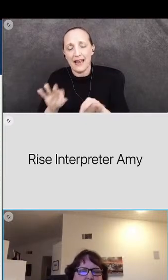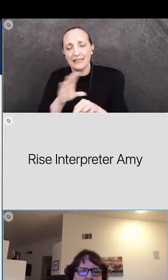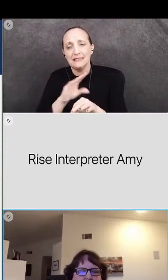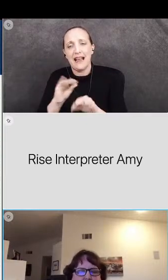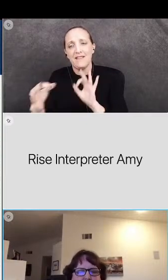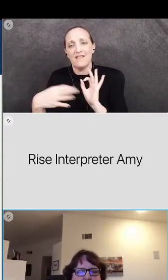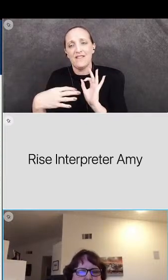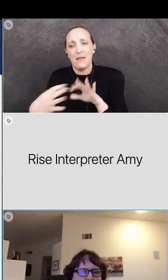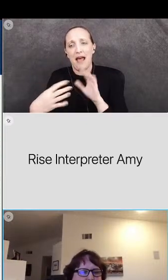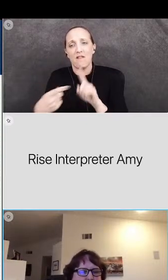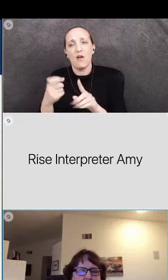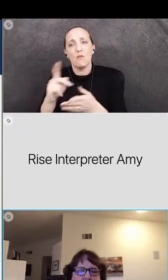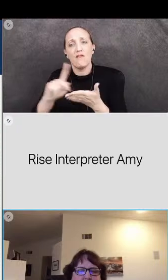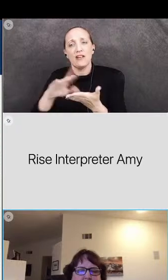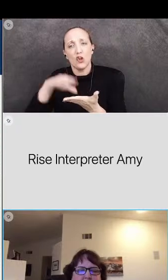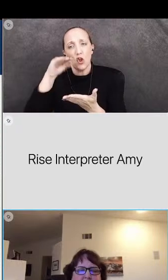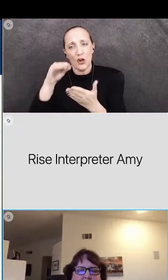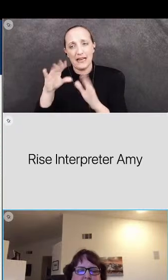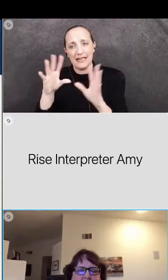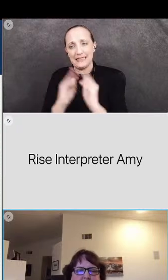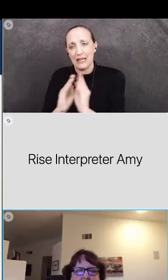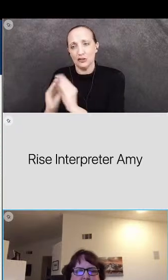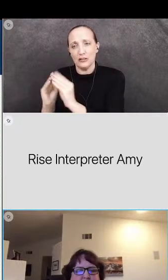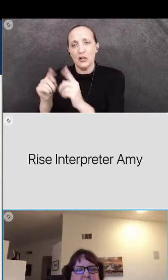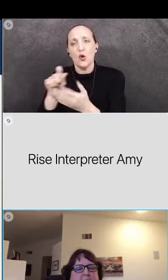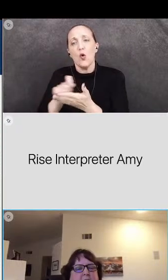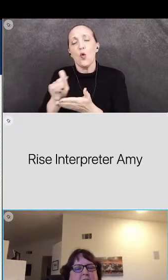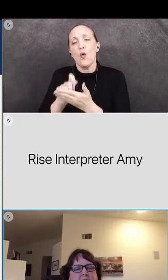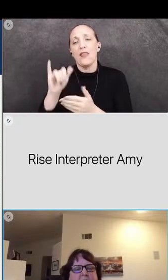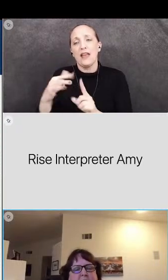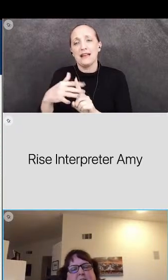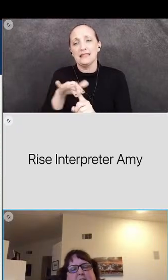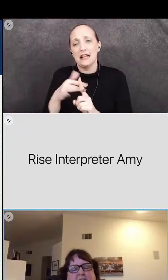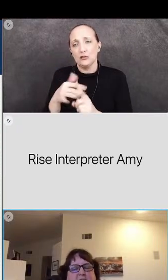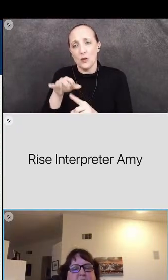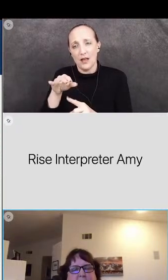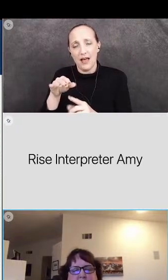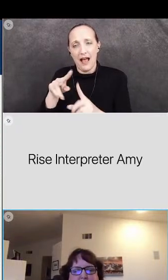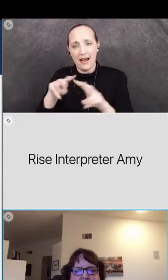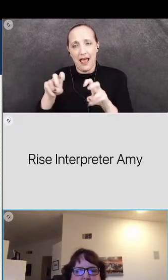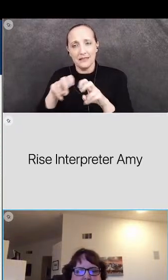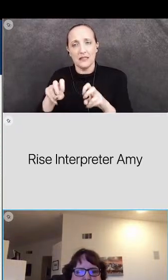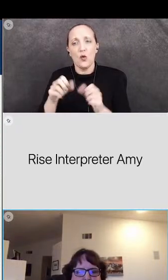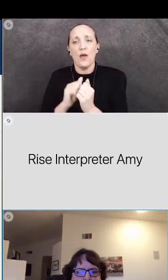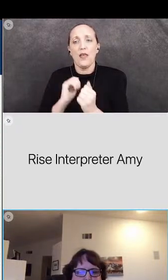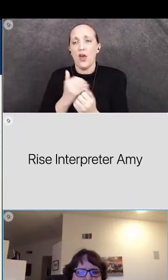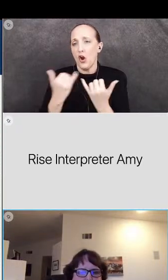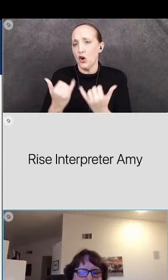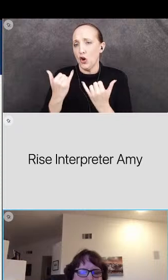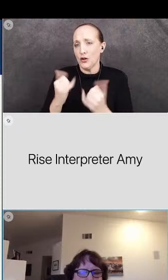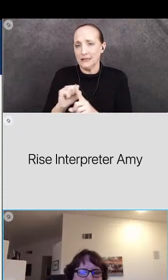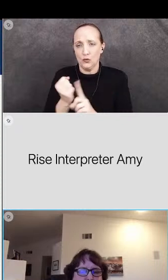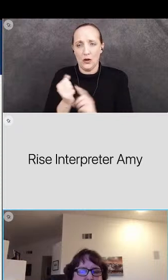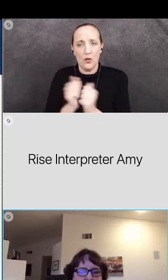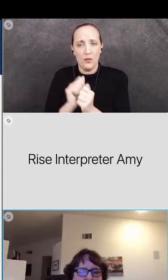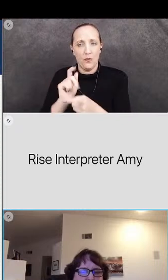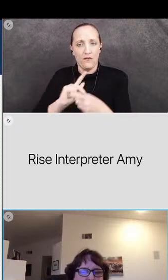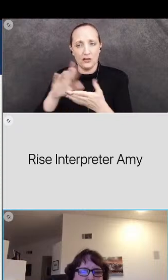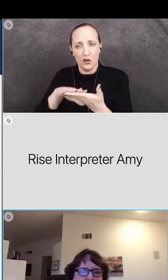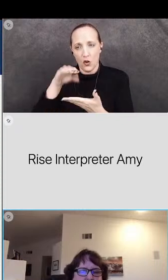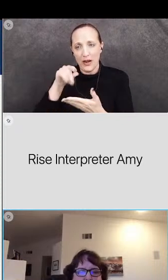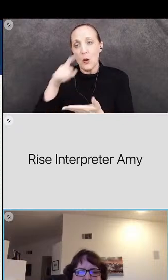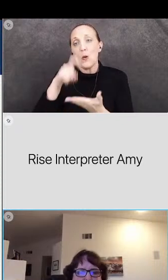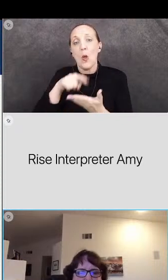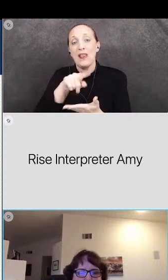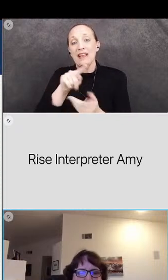sessions to write the contextual analysis describing our current situation with professional learning you will see the